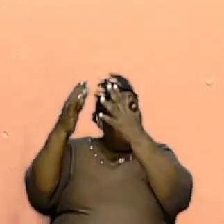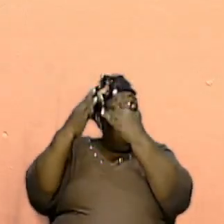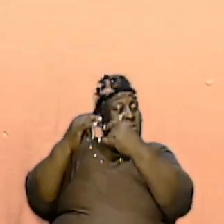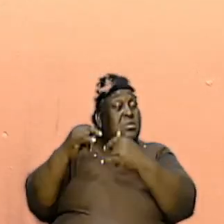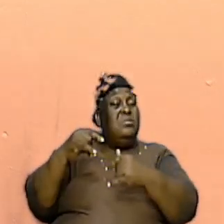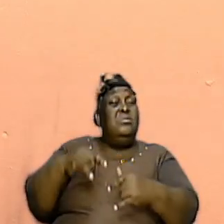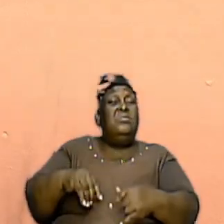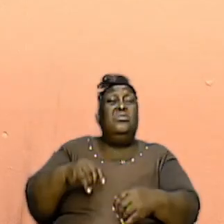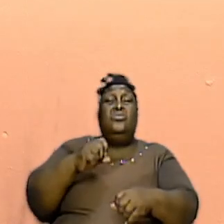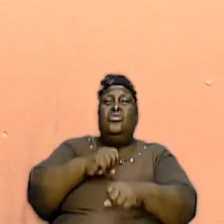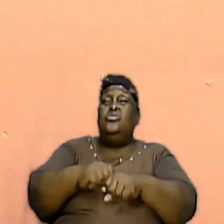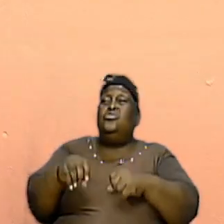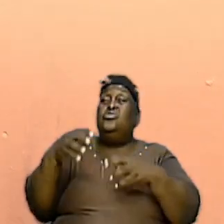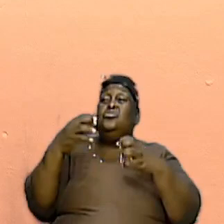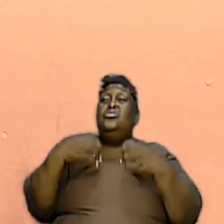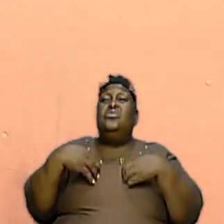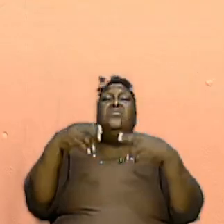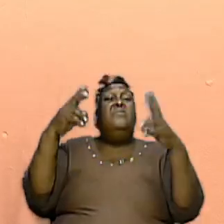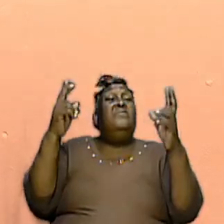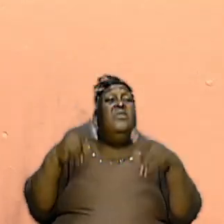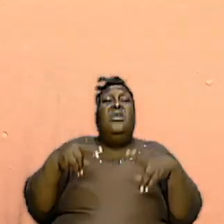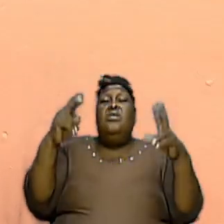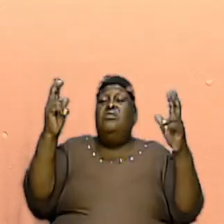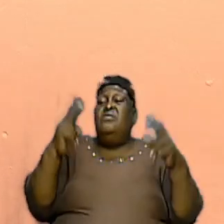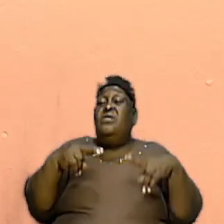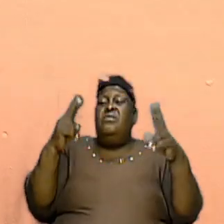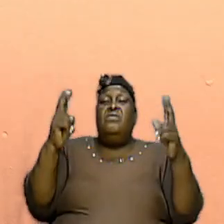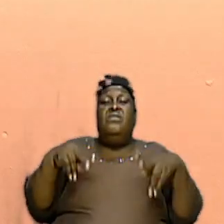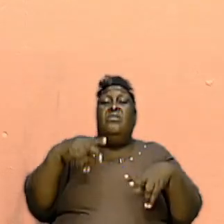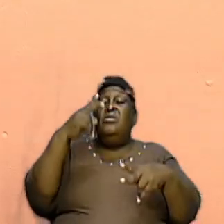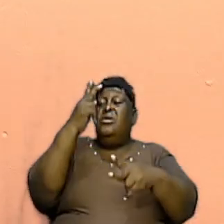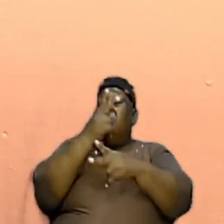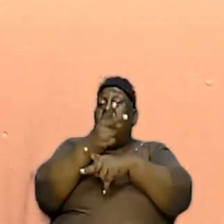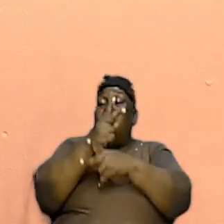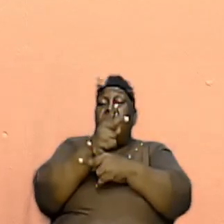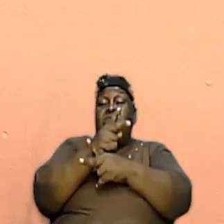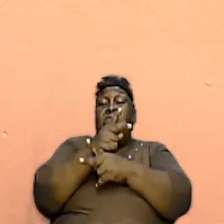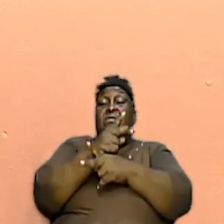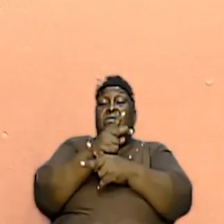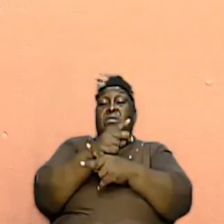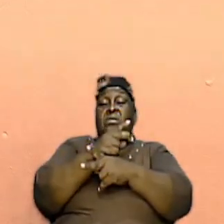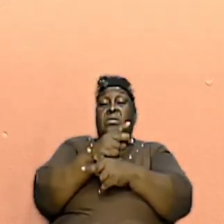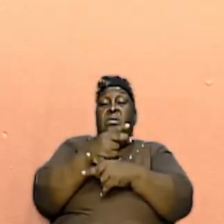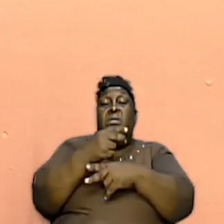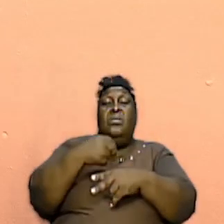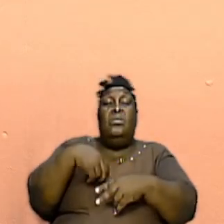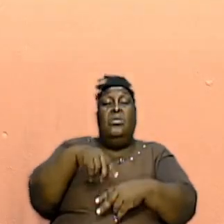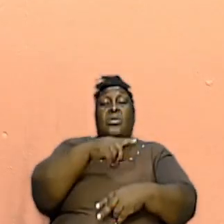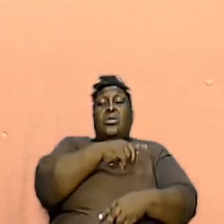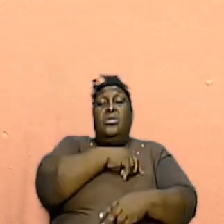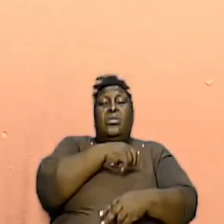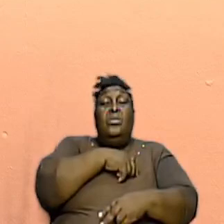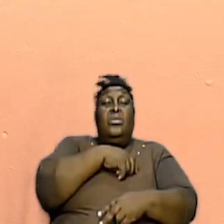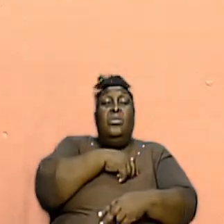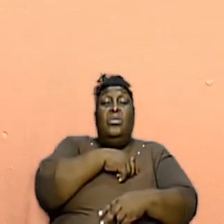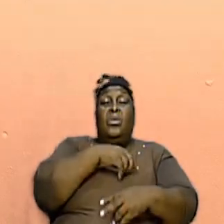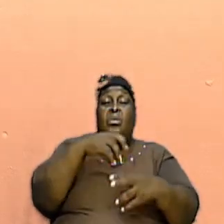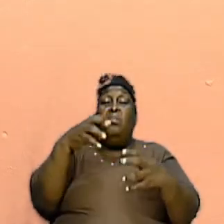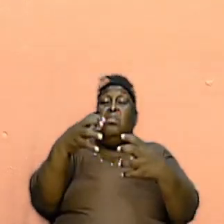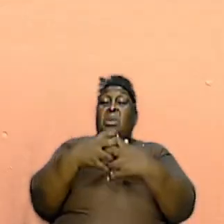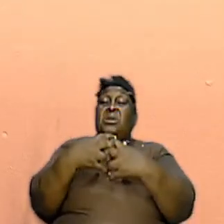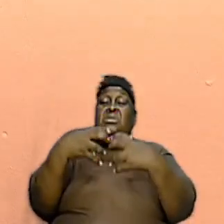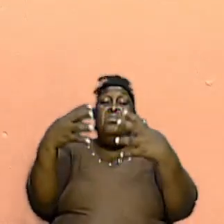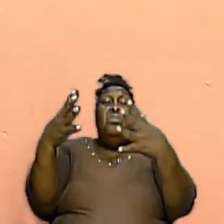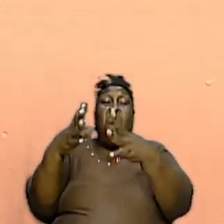and so we have to be very very careful that we don't mismatch that we